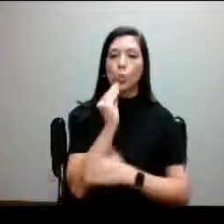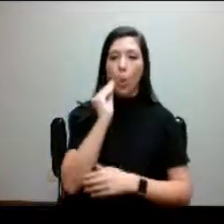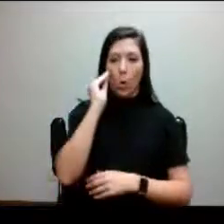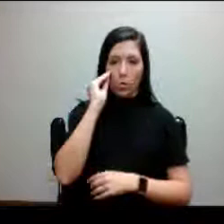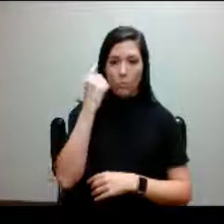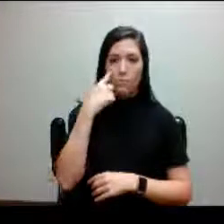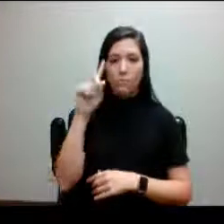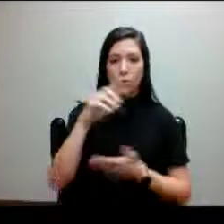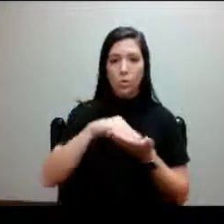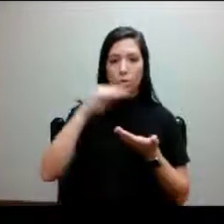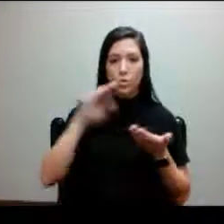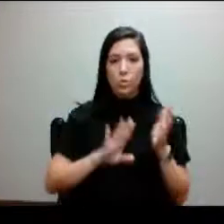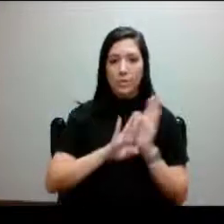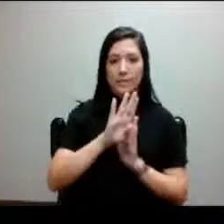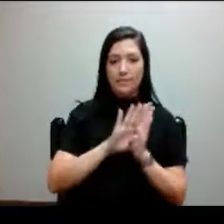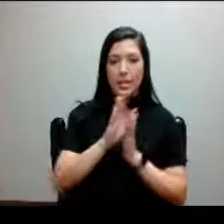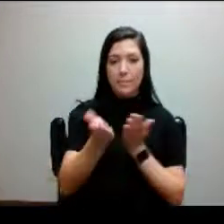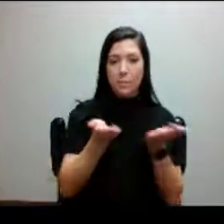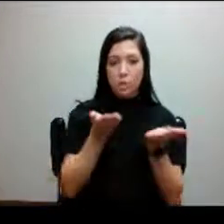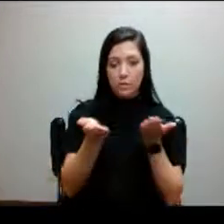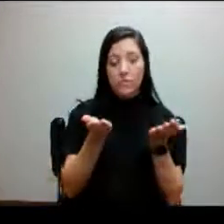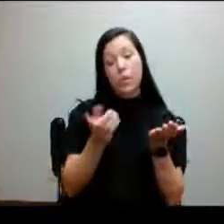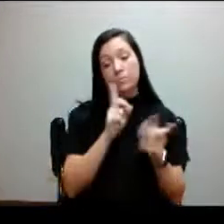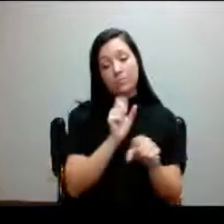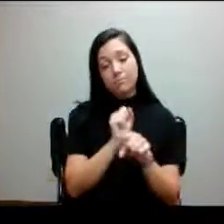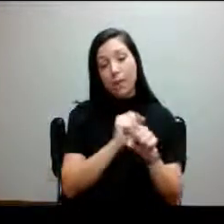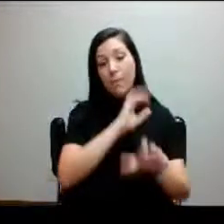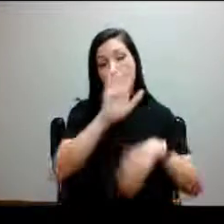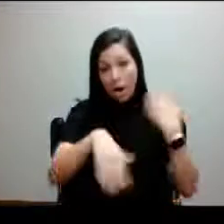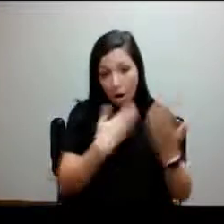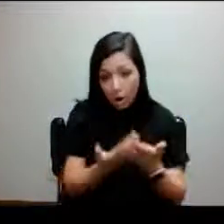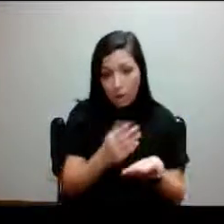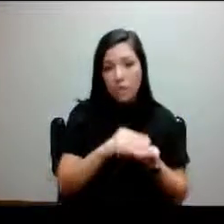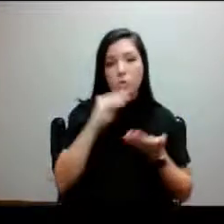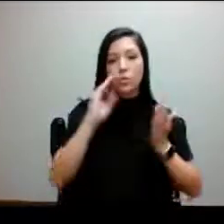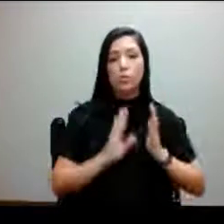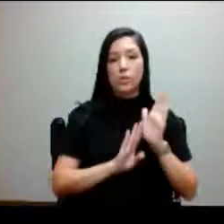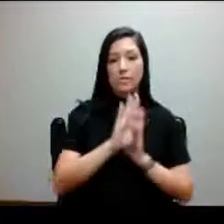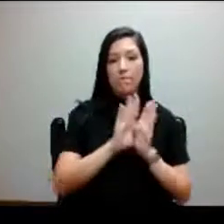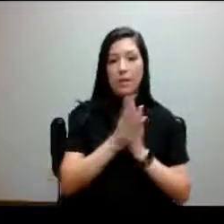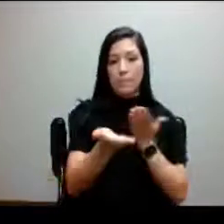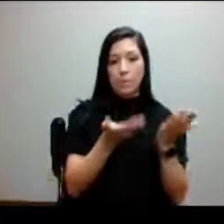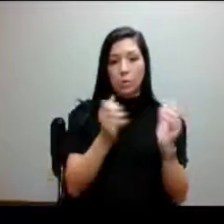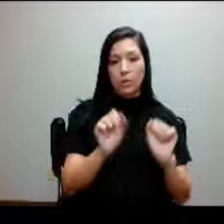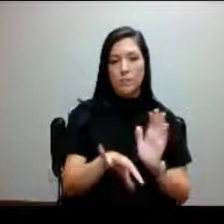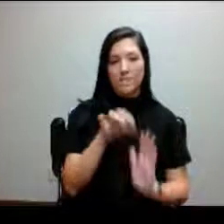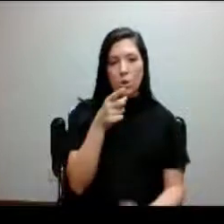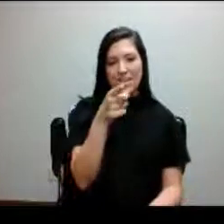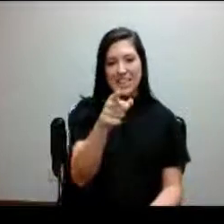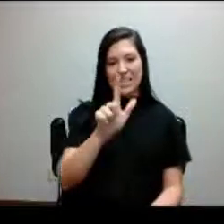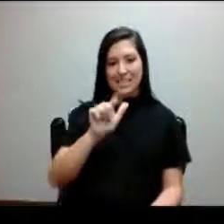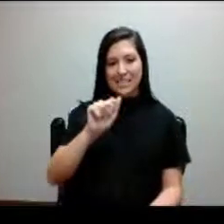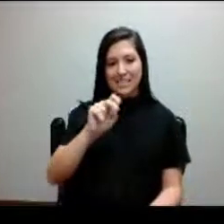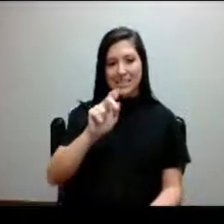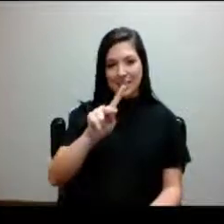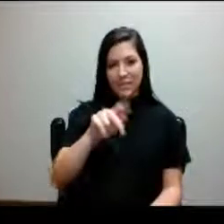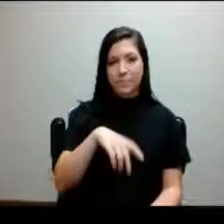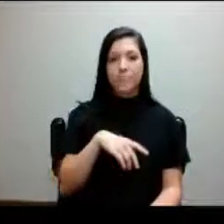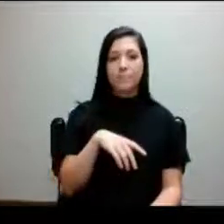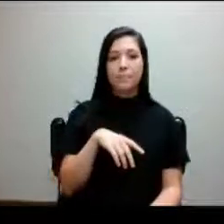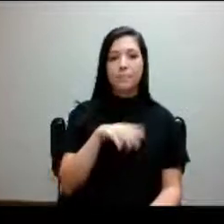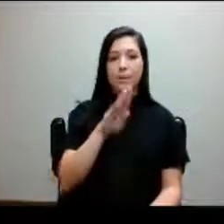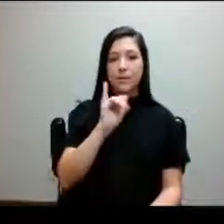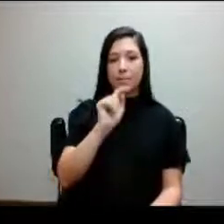student development services. In fact, all of student development services can be found at this bit.ly link bit.ly